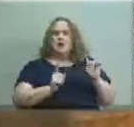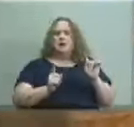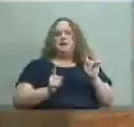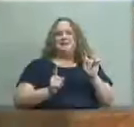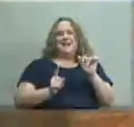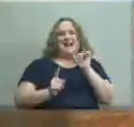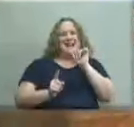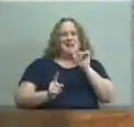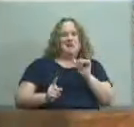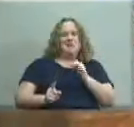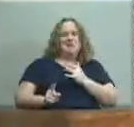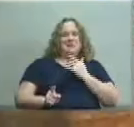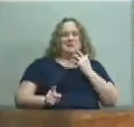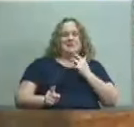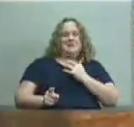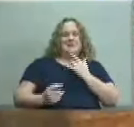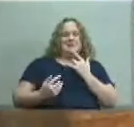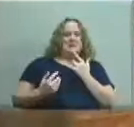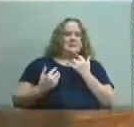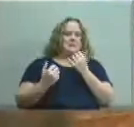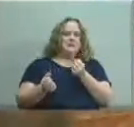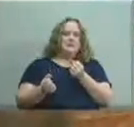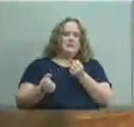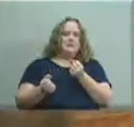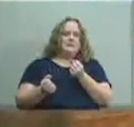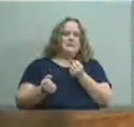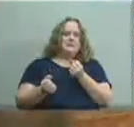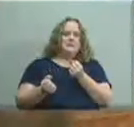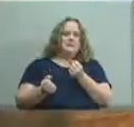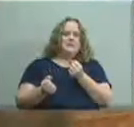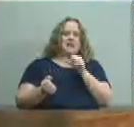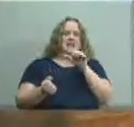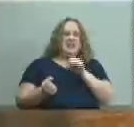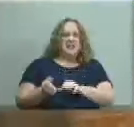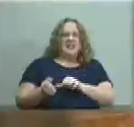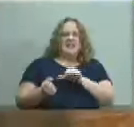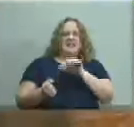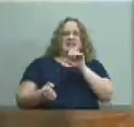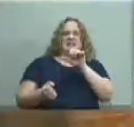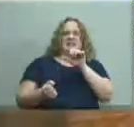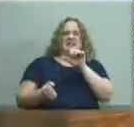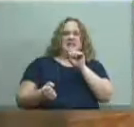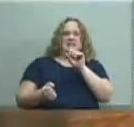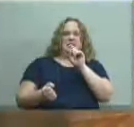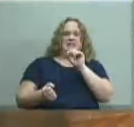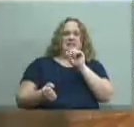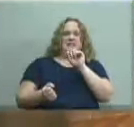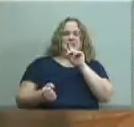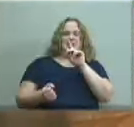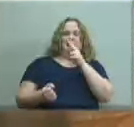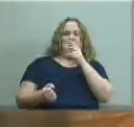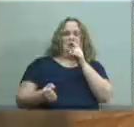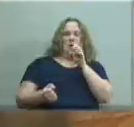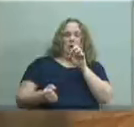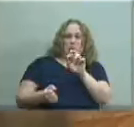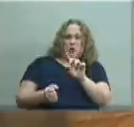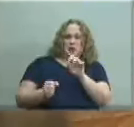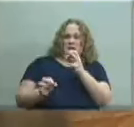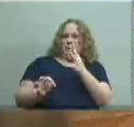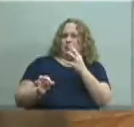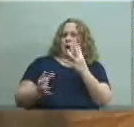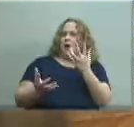assured is that um stakeholder input is not minimized here um